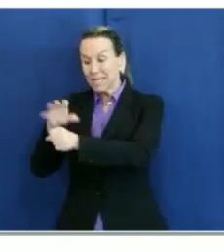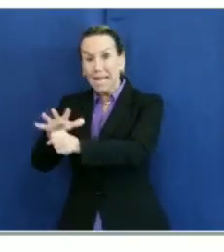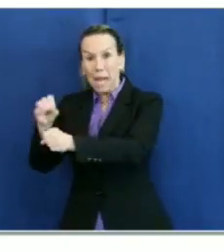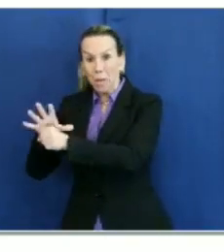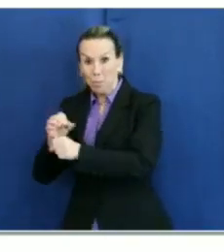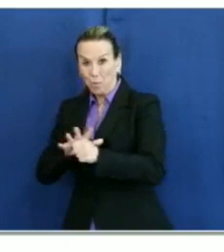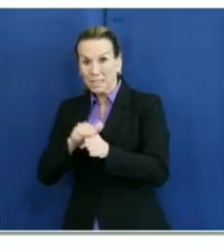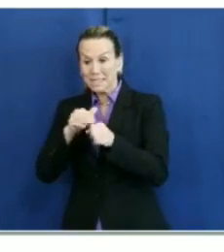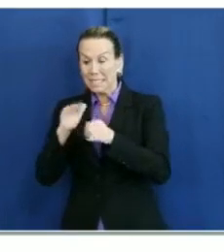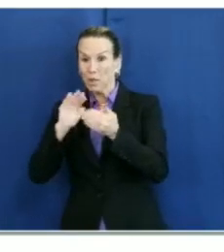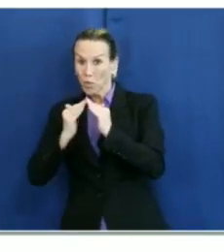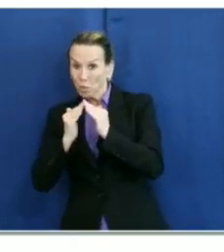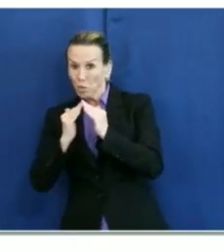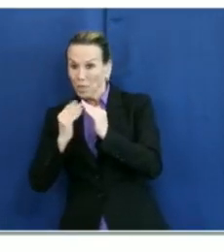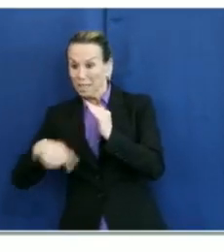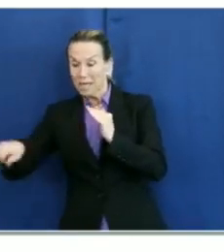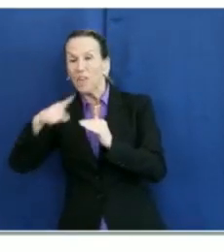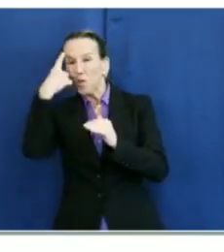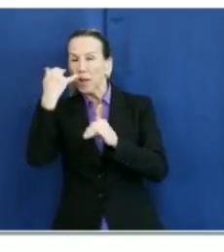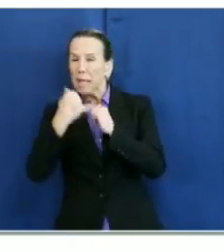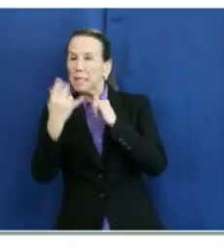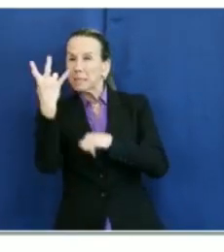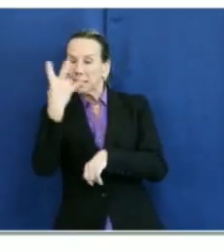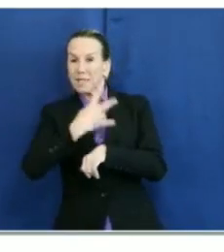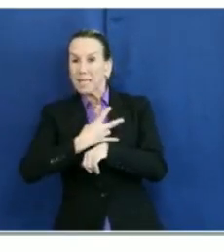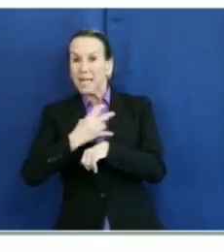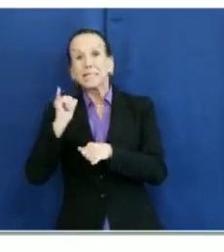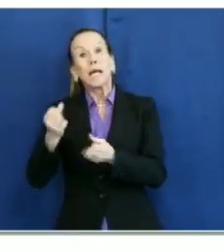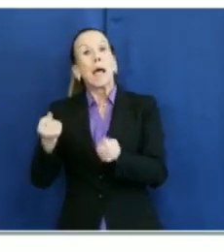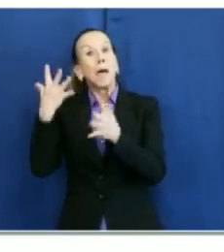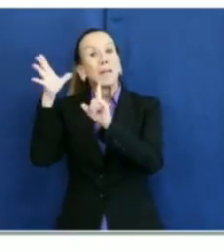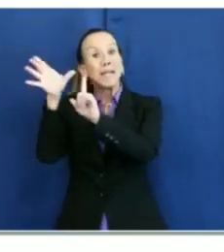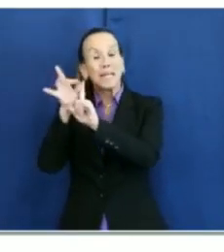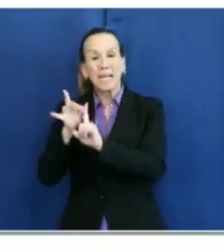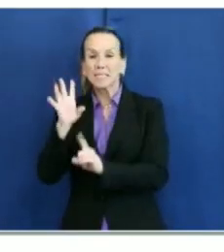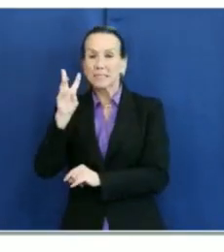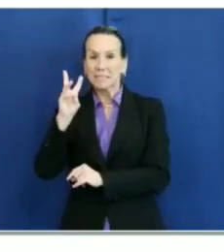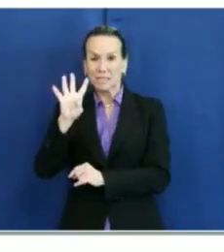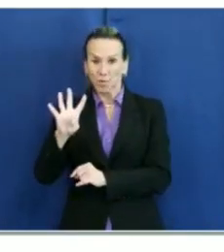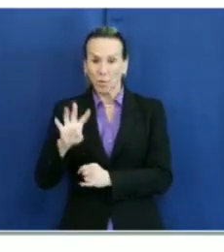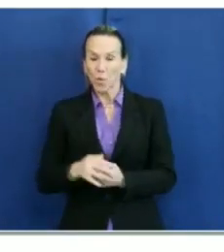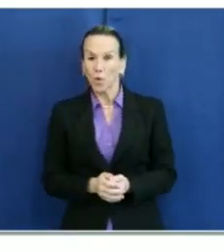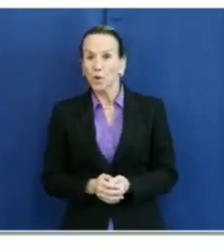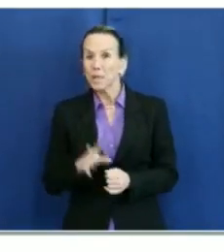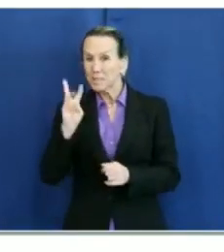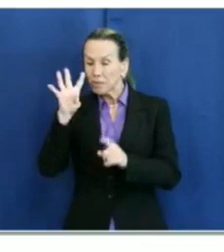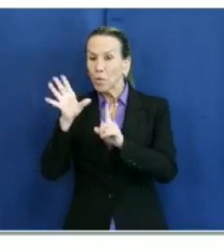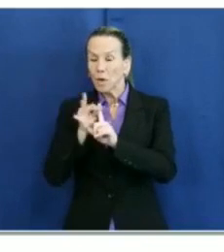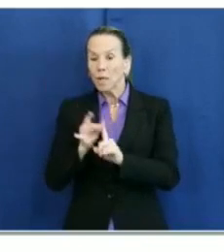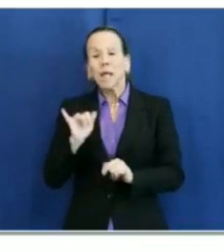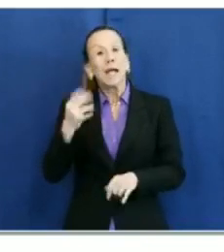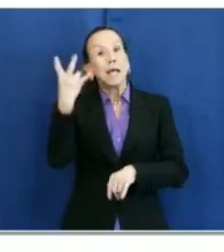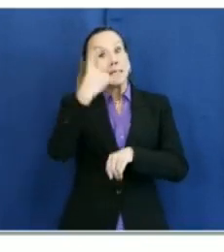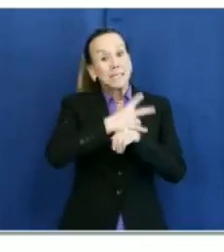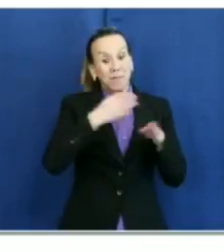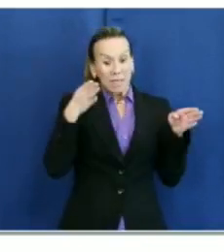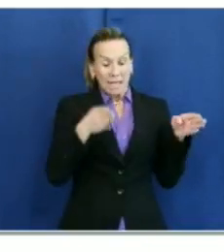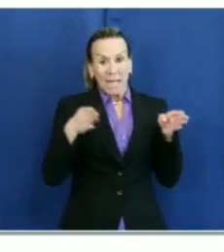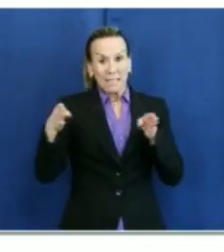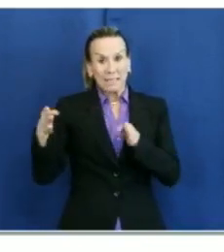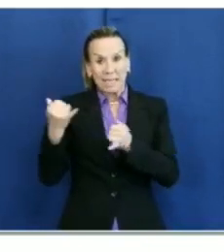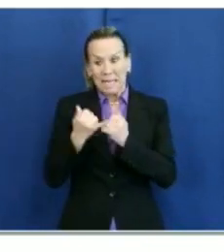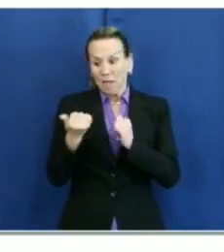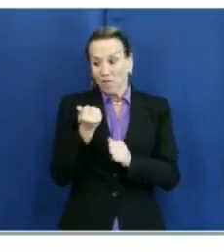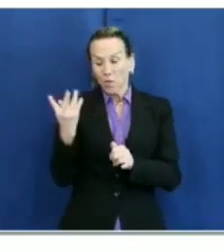the past seven days. And this represents 64 cases. The seven-day average has decreased in the past few days,